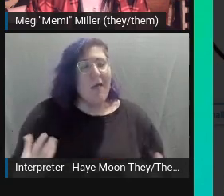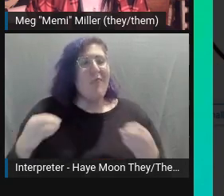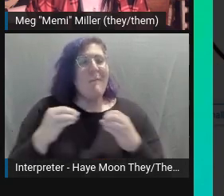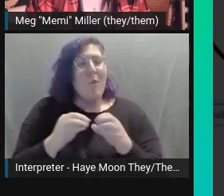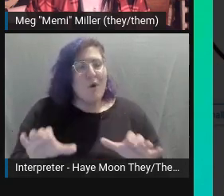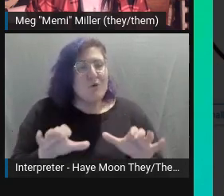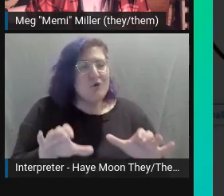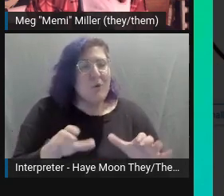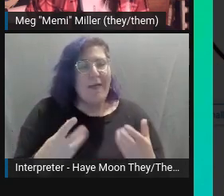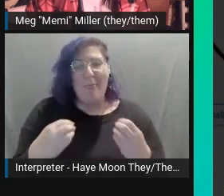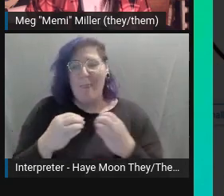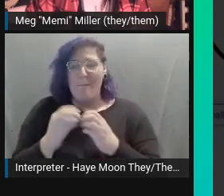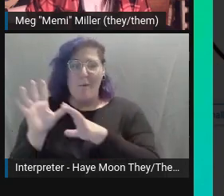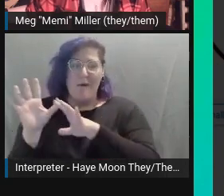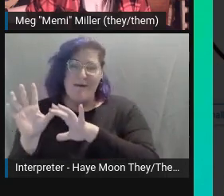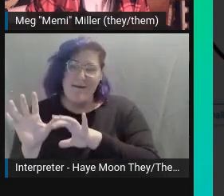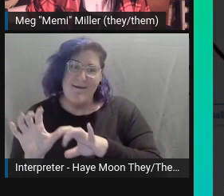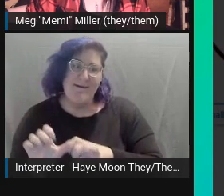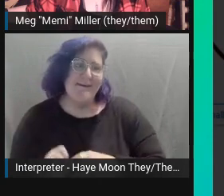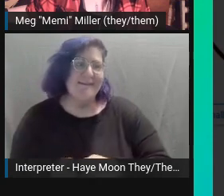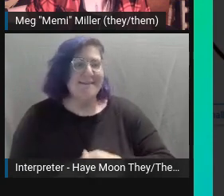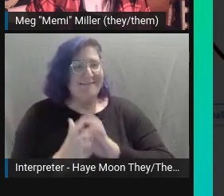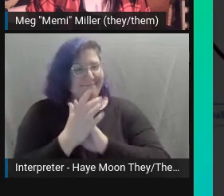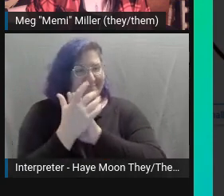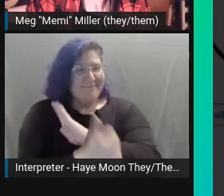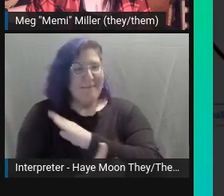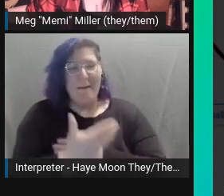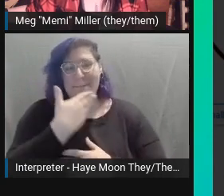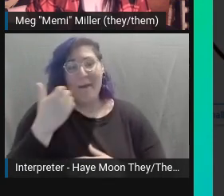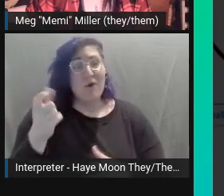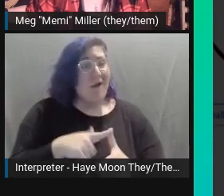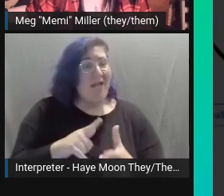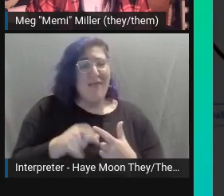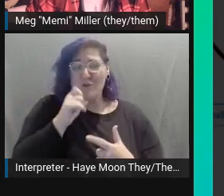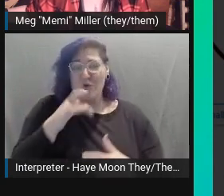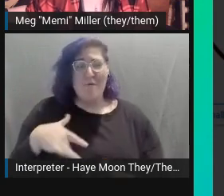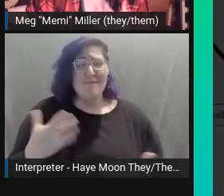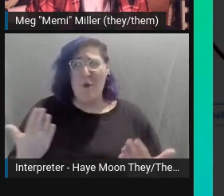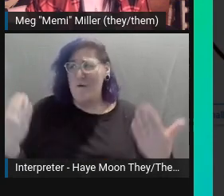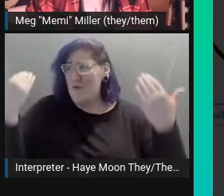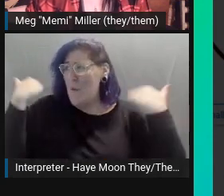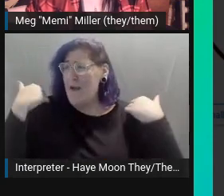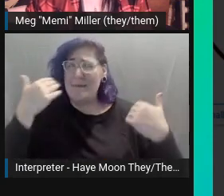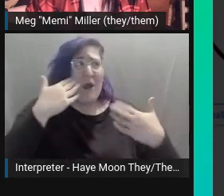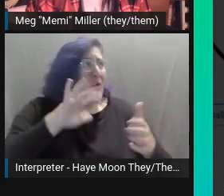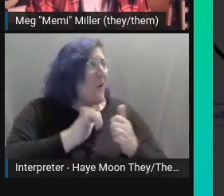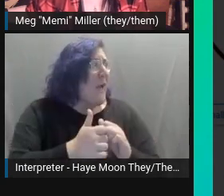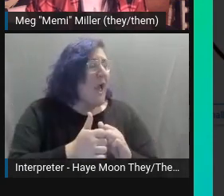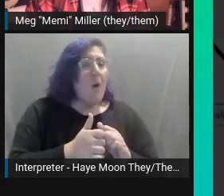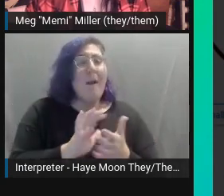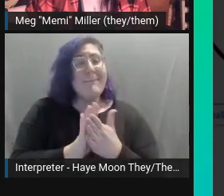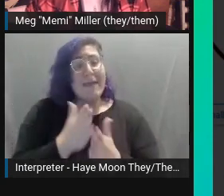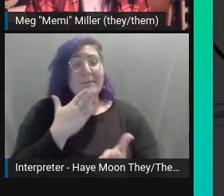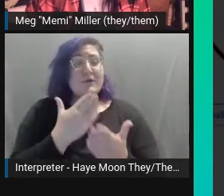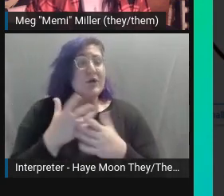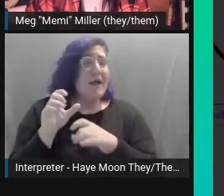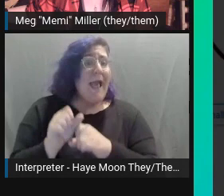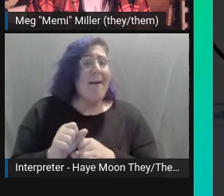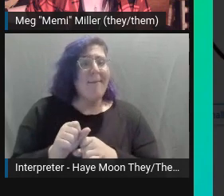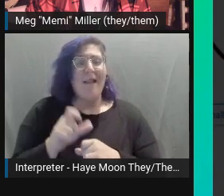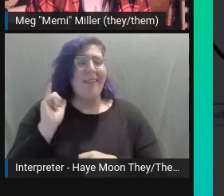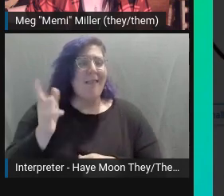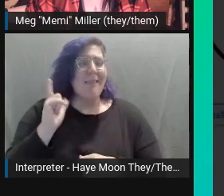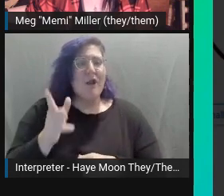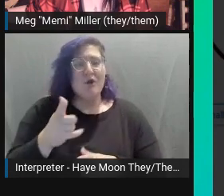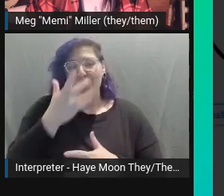an image description doesn't become such an enormous undertaking, but it's just a good habit that is naturally a part of your process that you eventually don't even